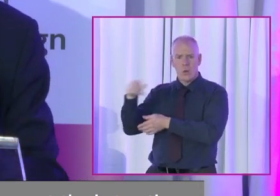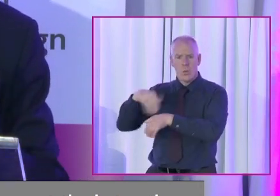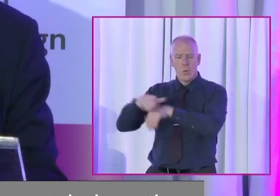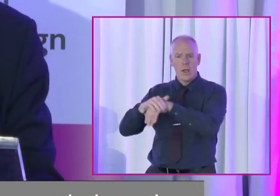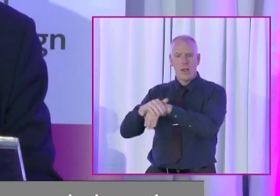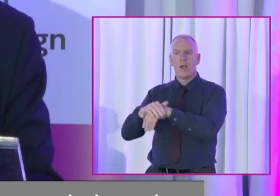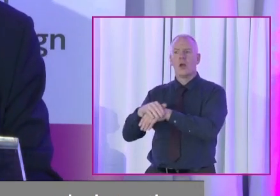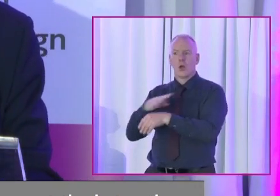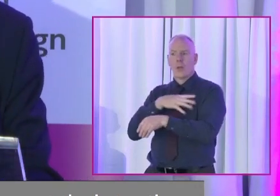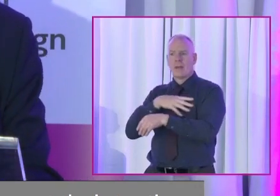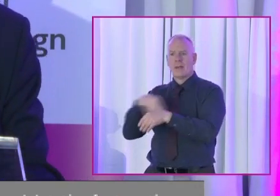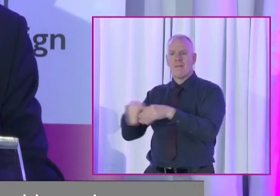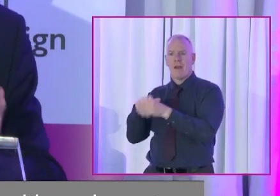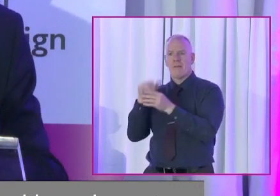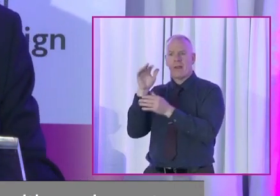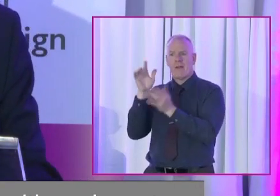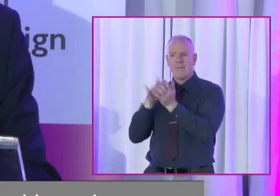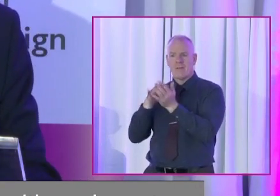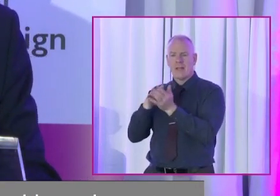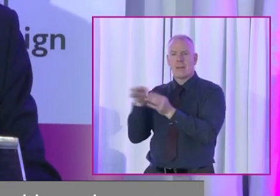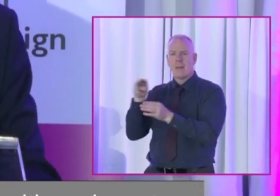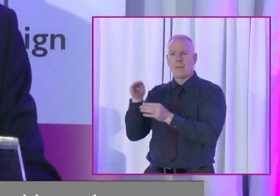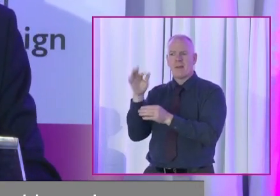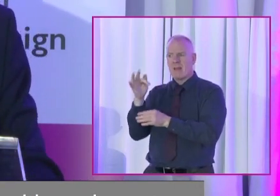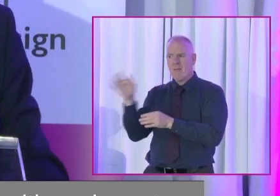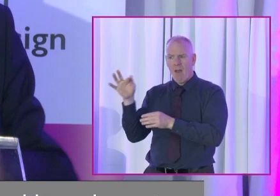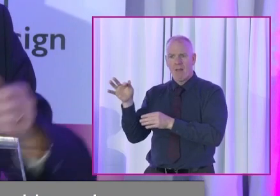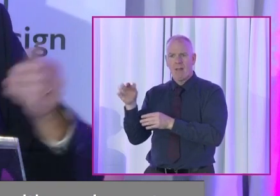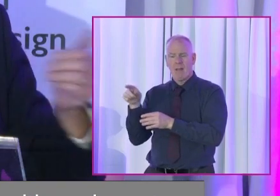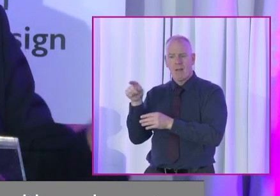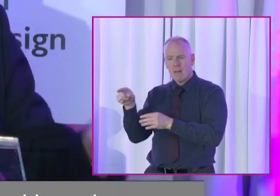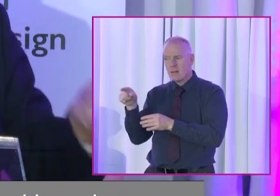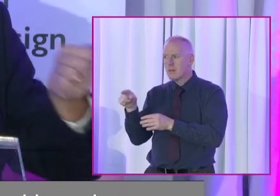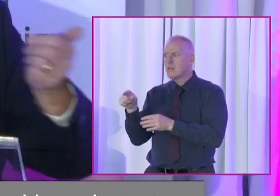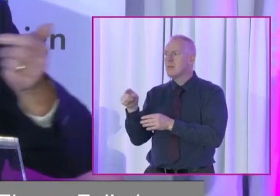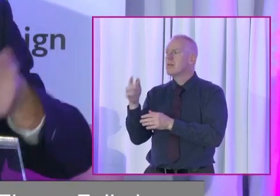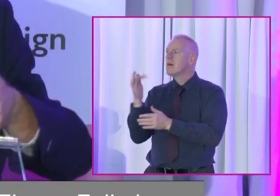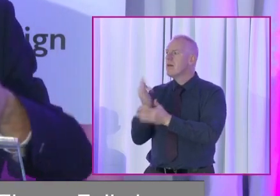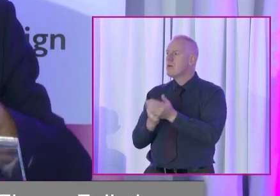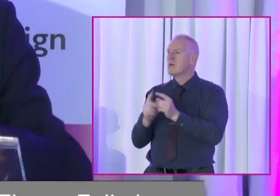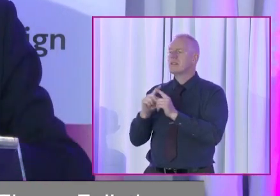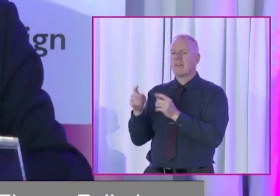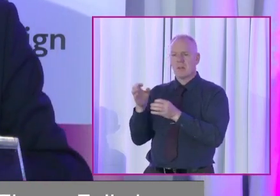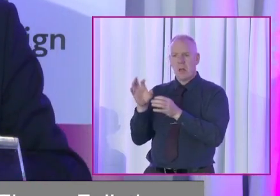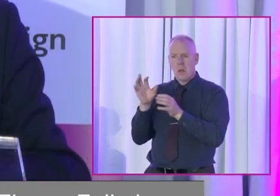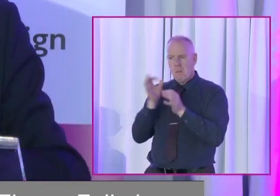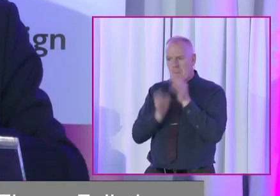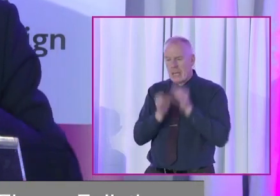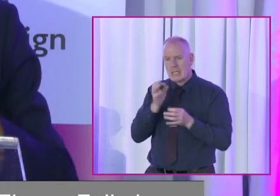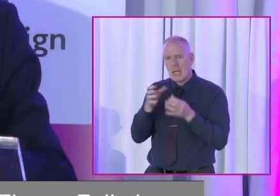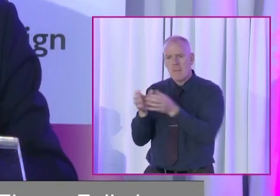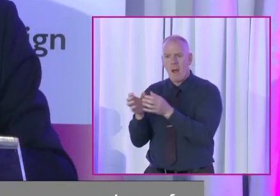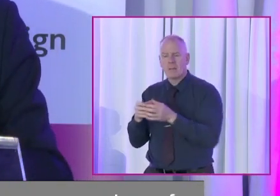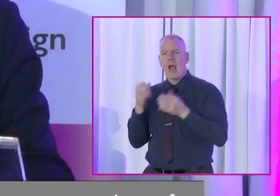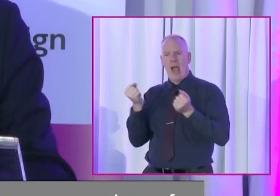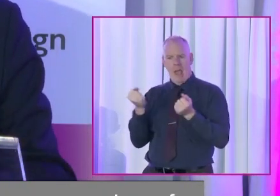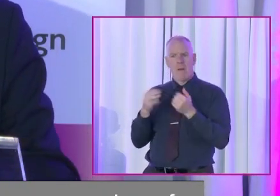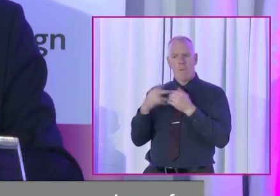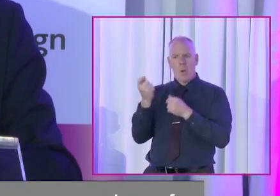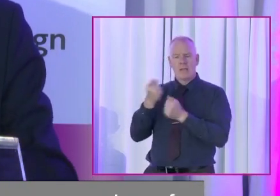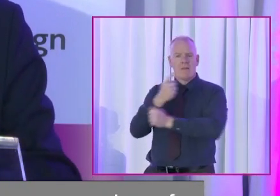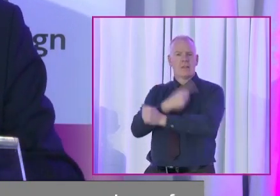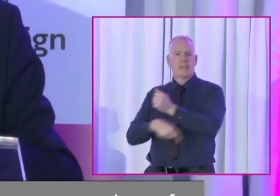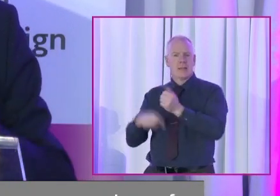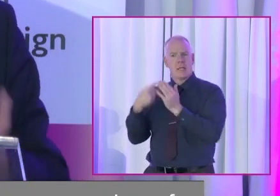Committee of 15 in Fianna Fáil, the Executive Committee of Fianna Fáil. There are a number of political parties, nearly most of them have a disability